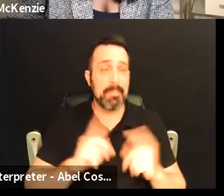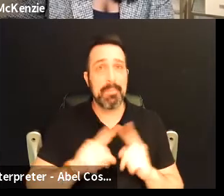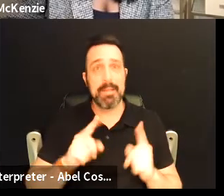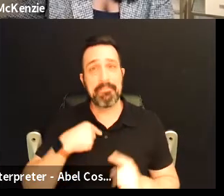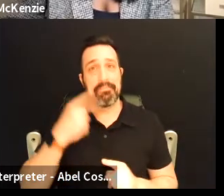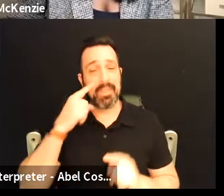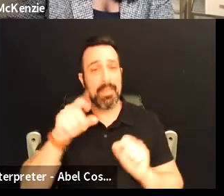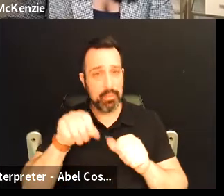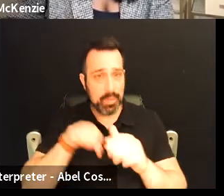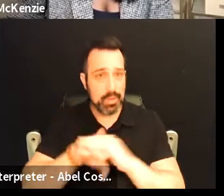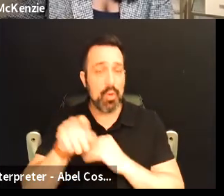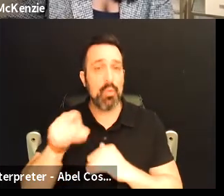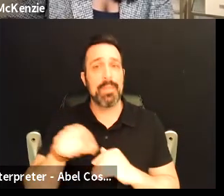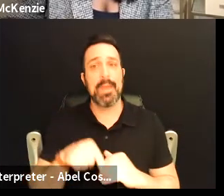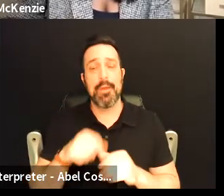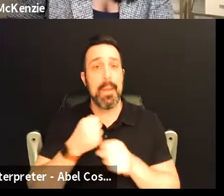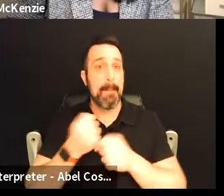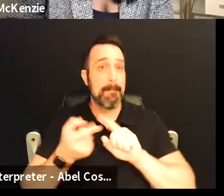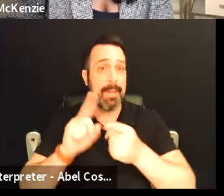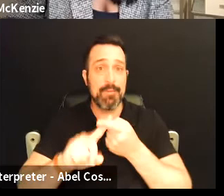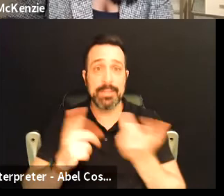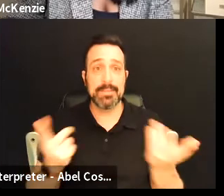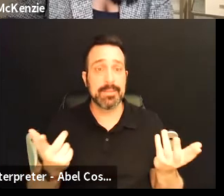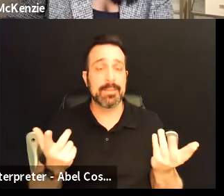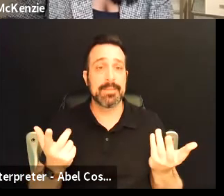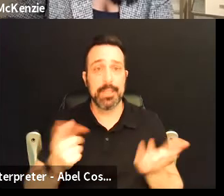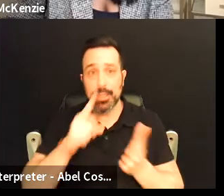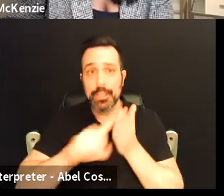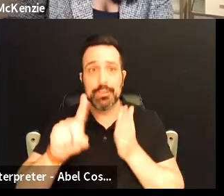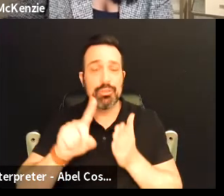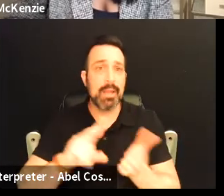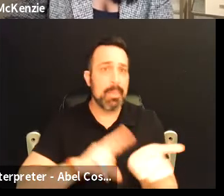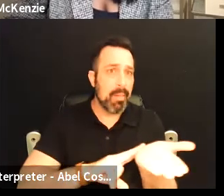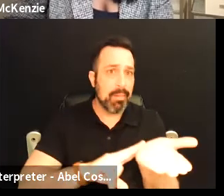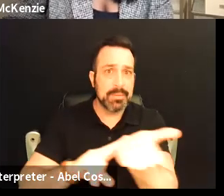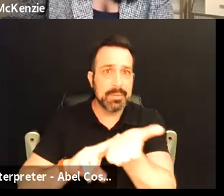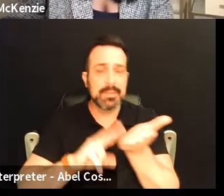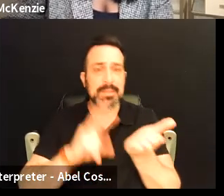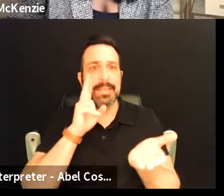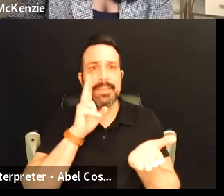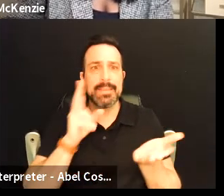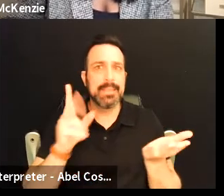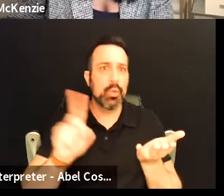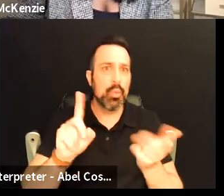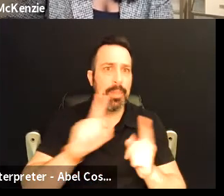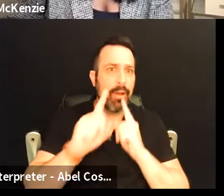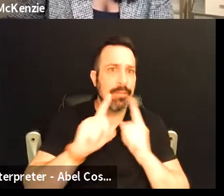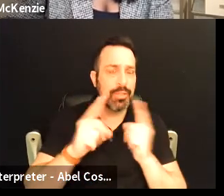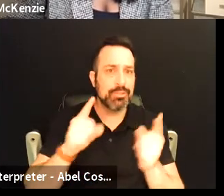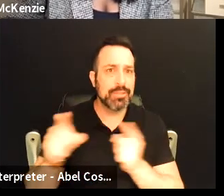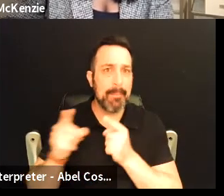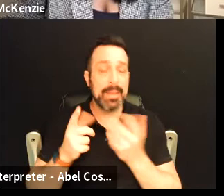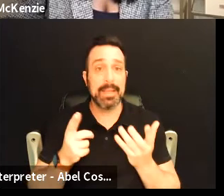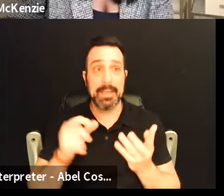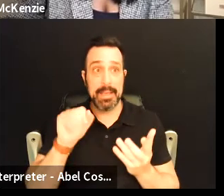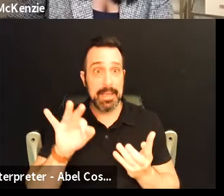think you could go in there and you know make friends and and kind of check the pulse and and see what the conversation is that's happening and